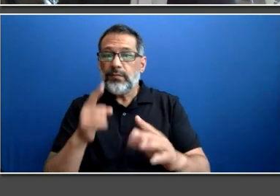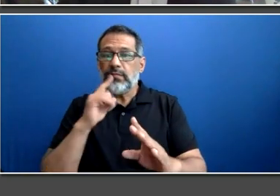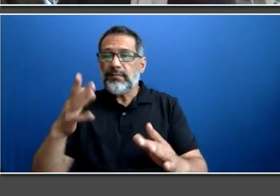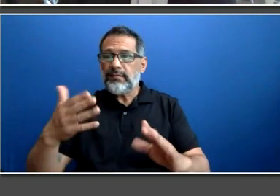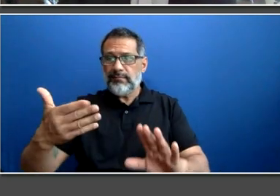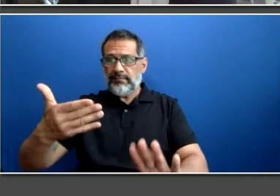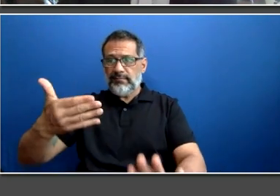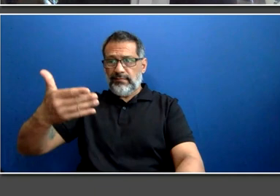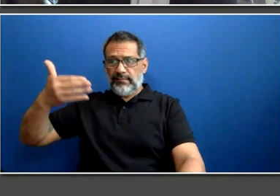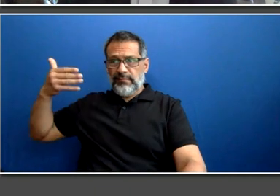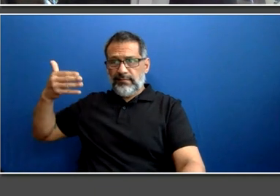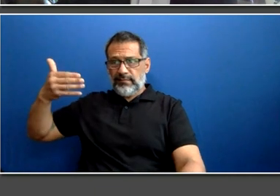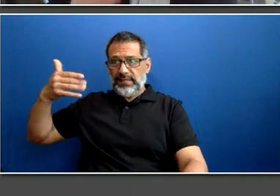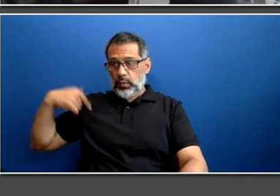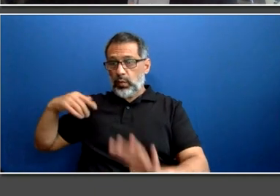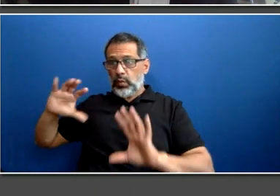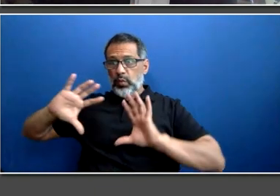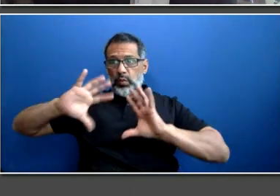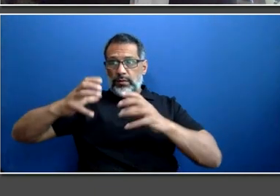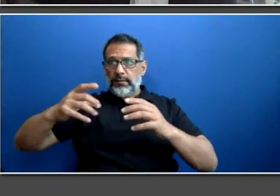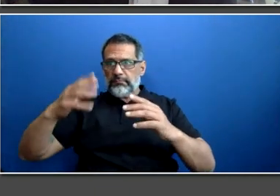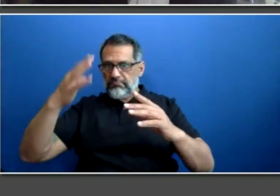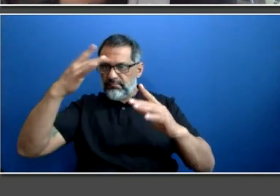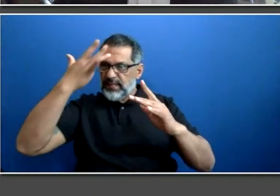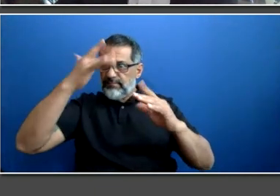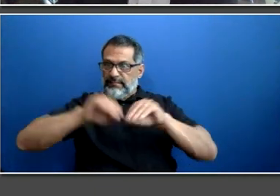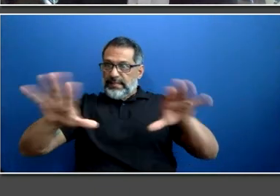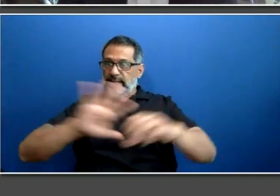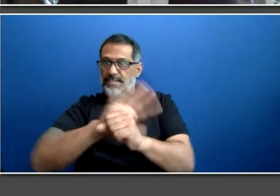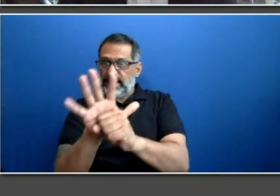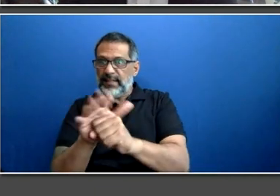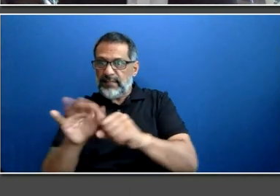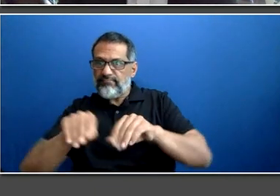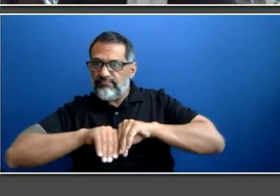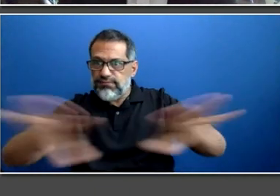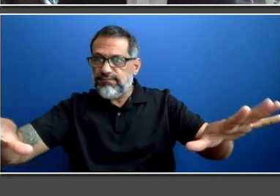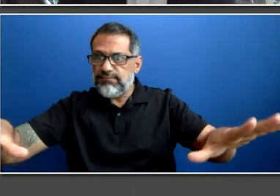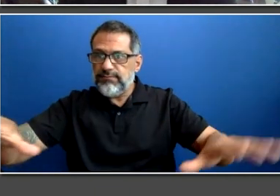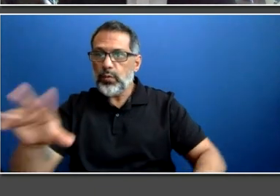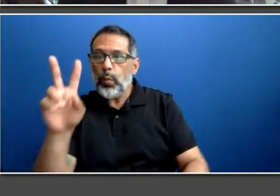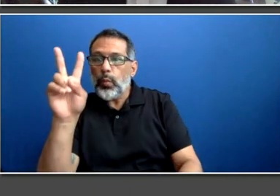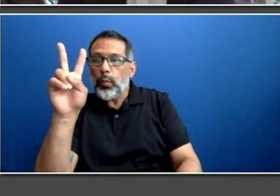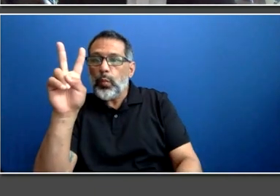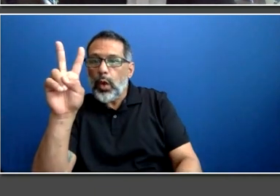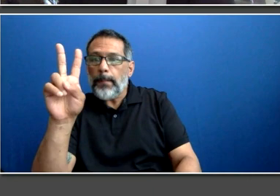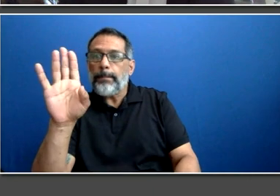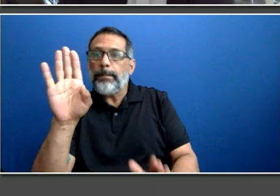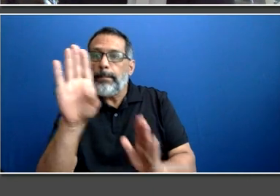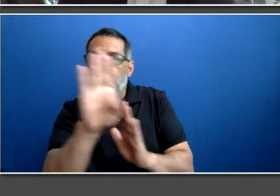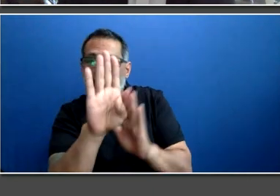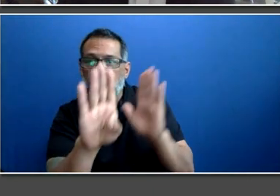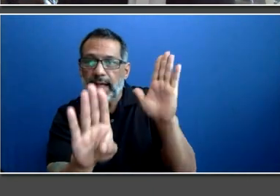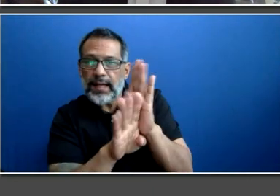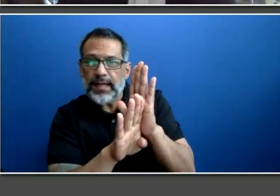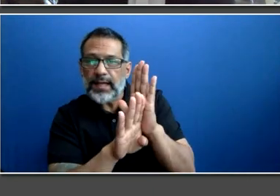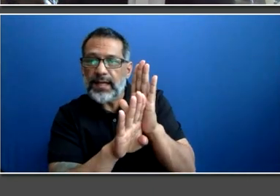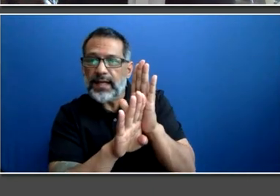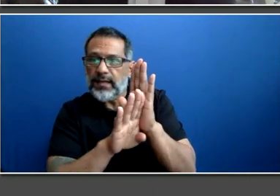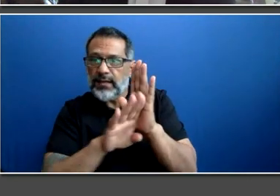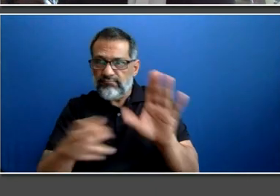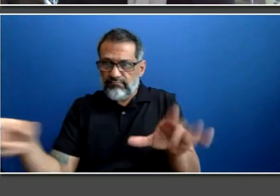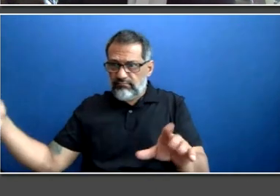just last year alone, we operated more than 254 million kilometers of service. Again,